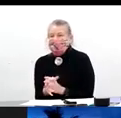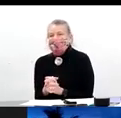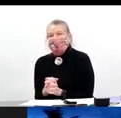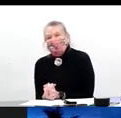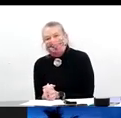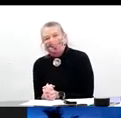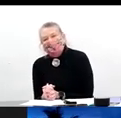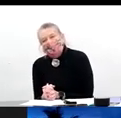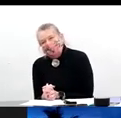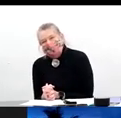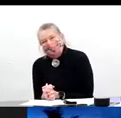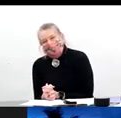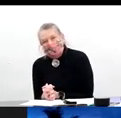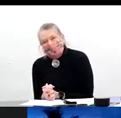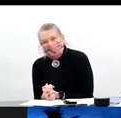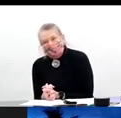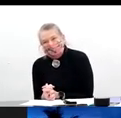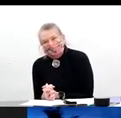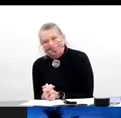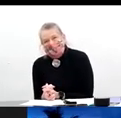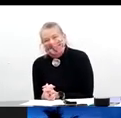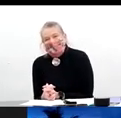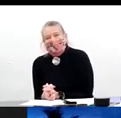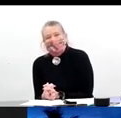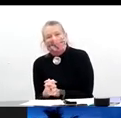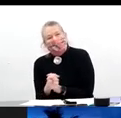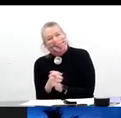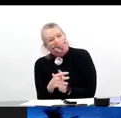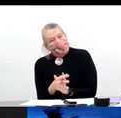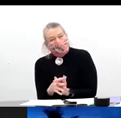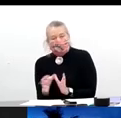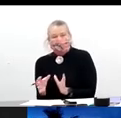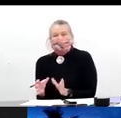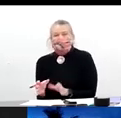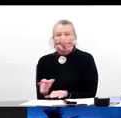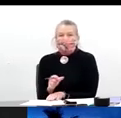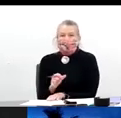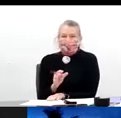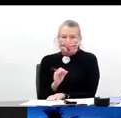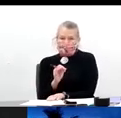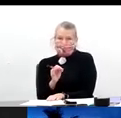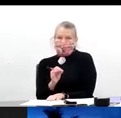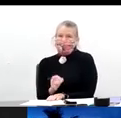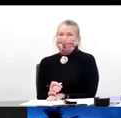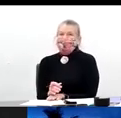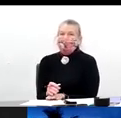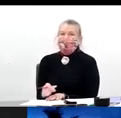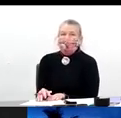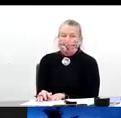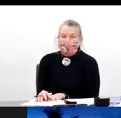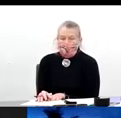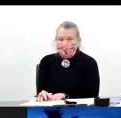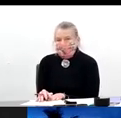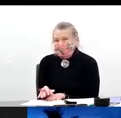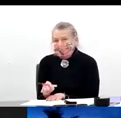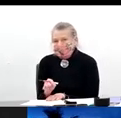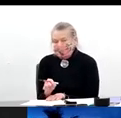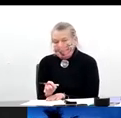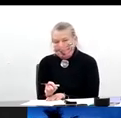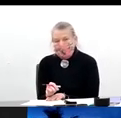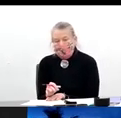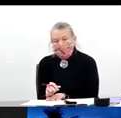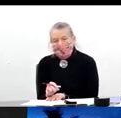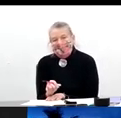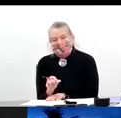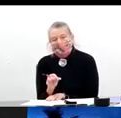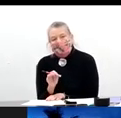things to do, right. But we thank you for your time. Uh, as we move to the second hour, I know there were several questions that we did